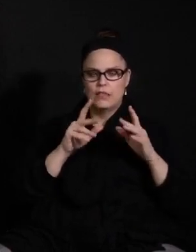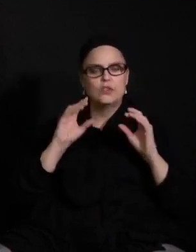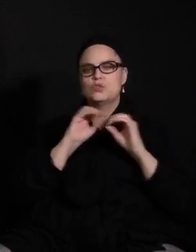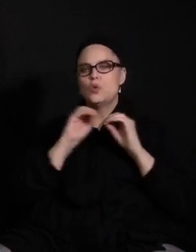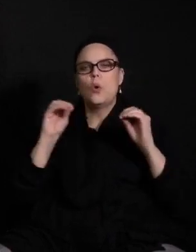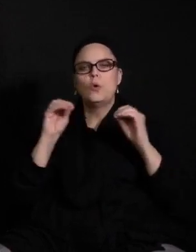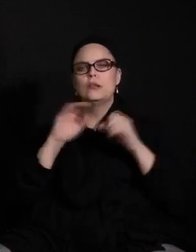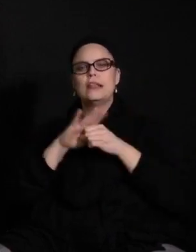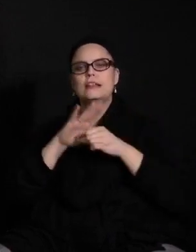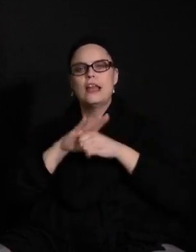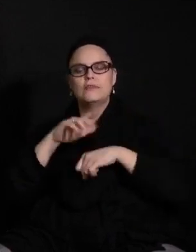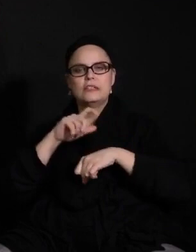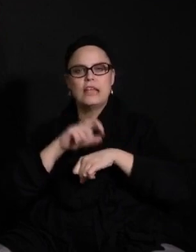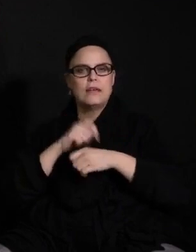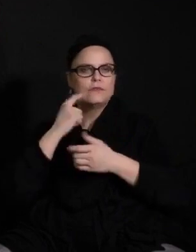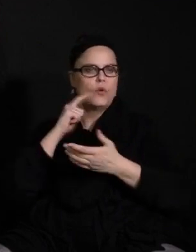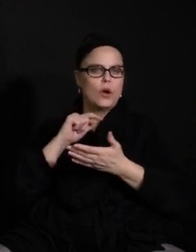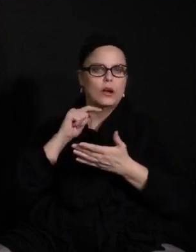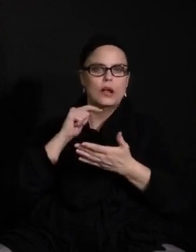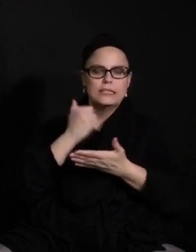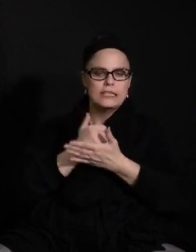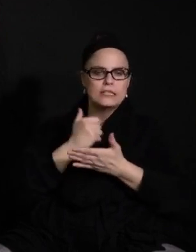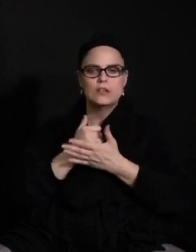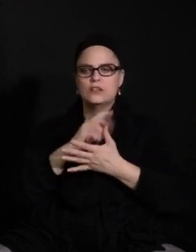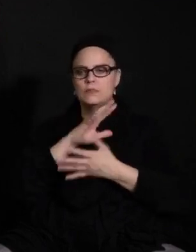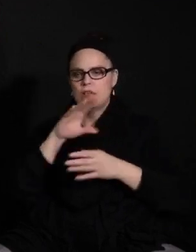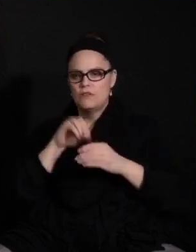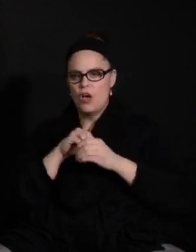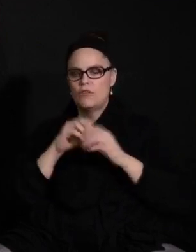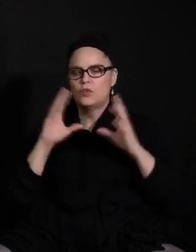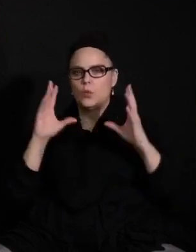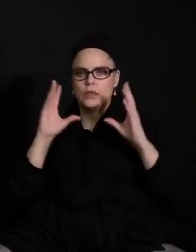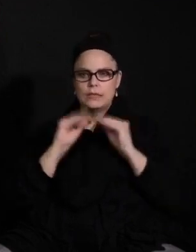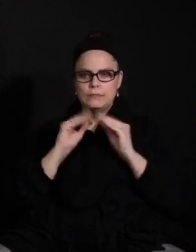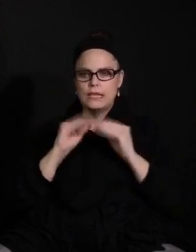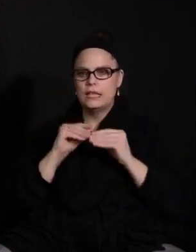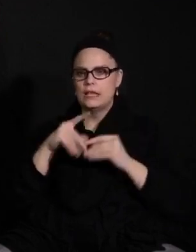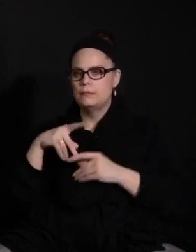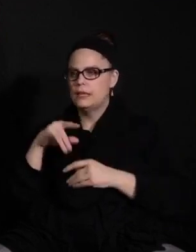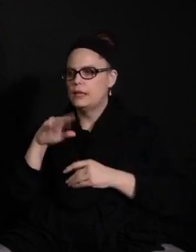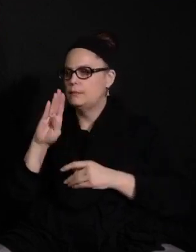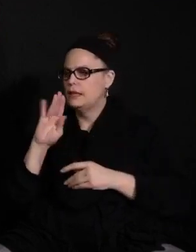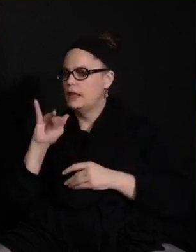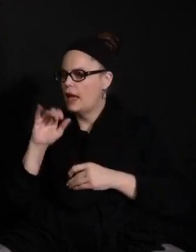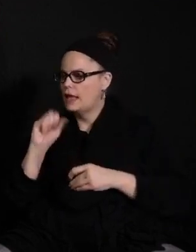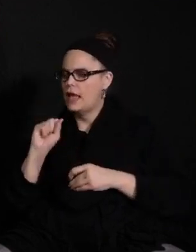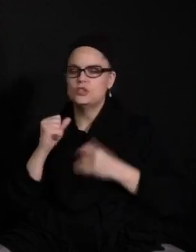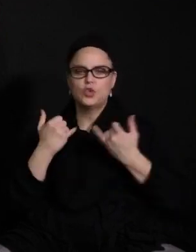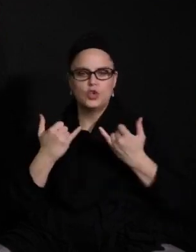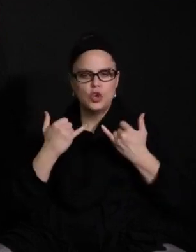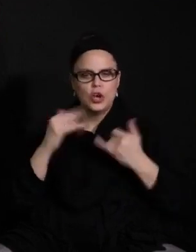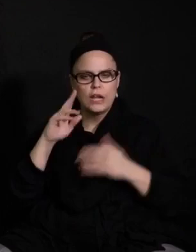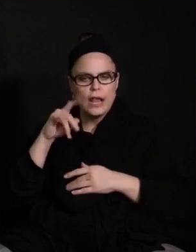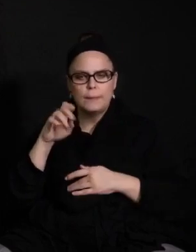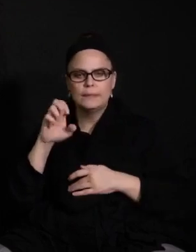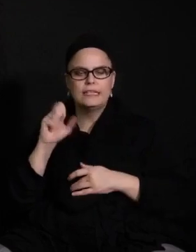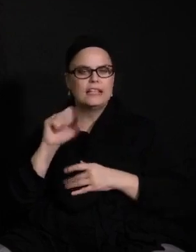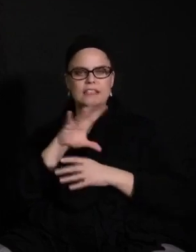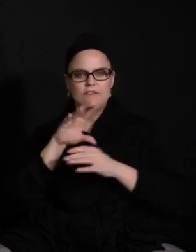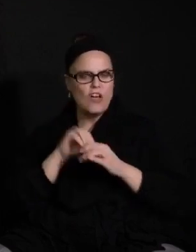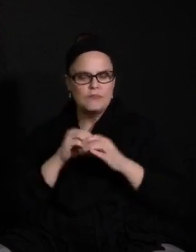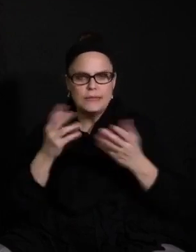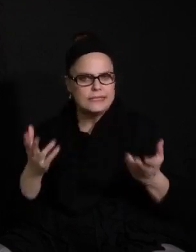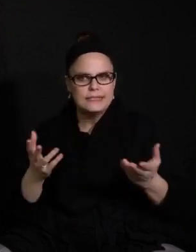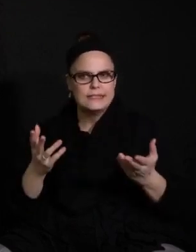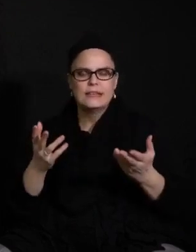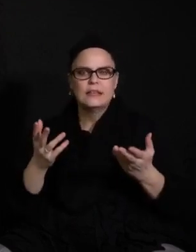There's no longer time for assistance to be part of morning meetings to assist with assessments or PBIS or parent updates. Just Ann goes on to